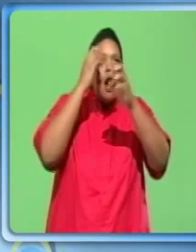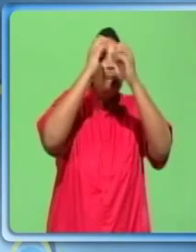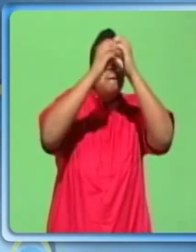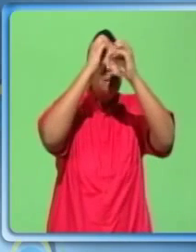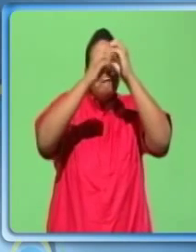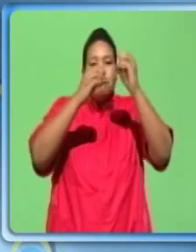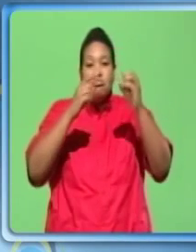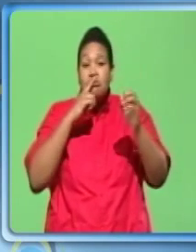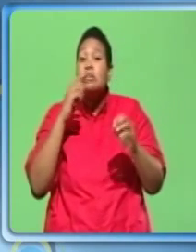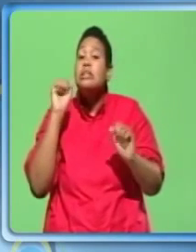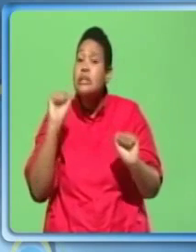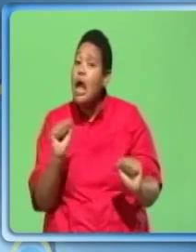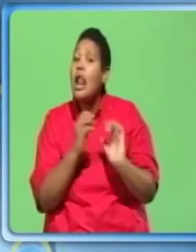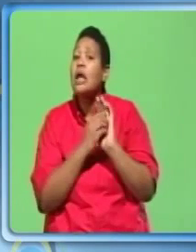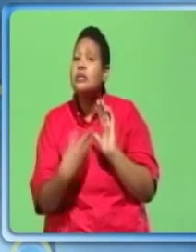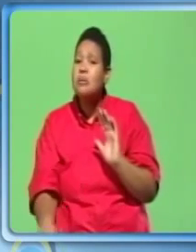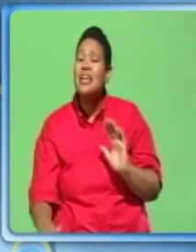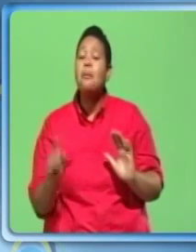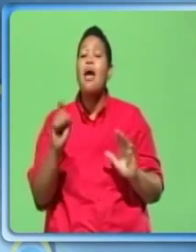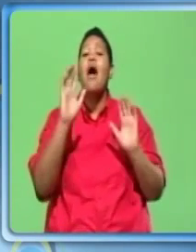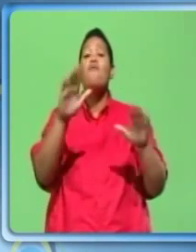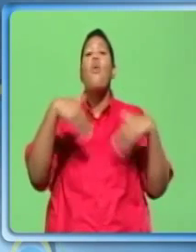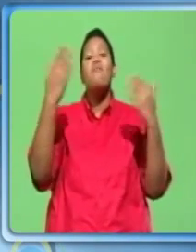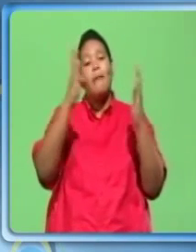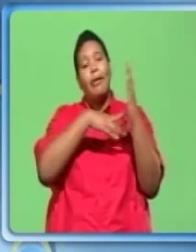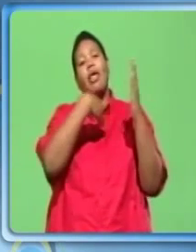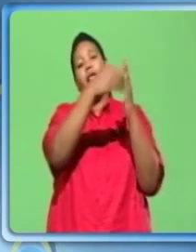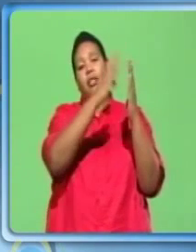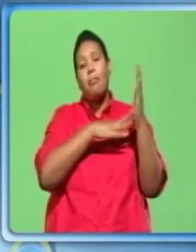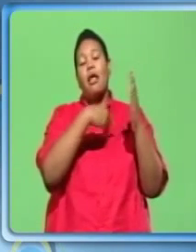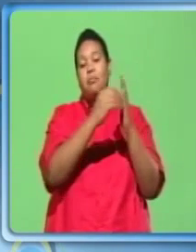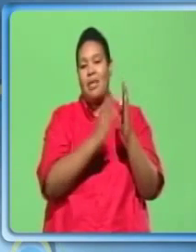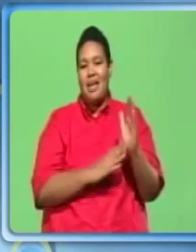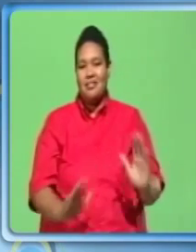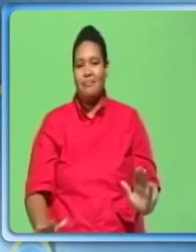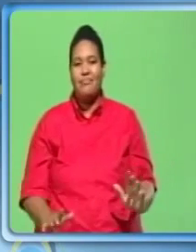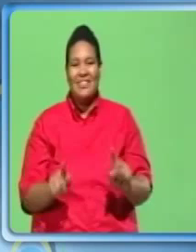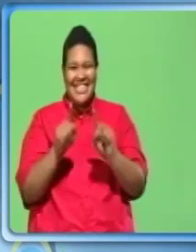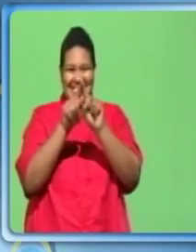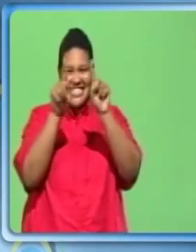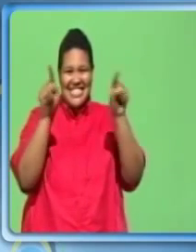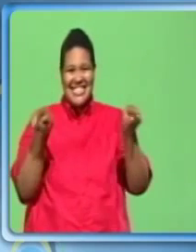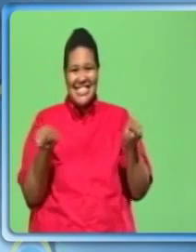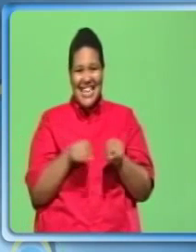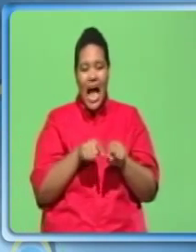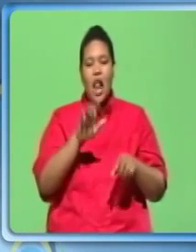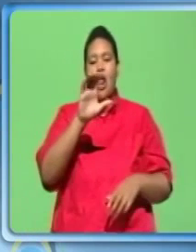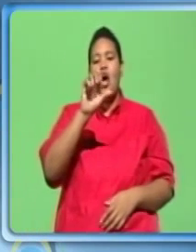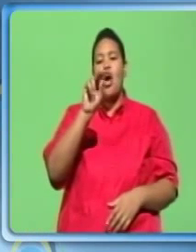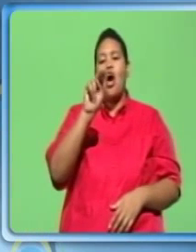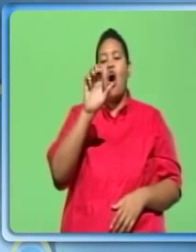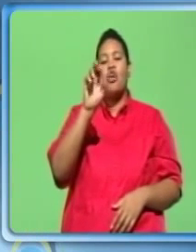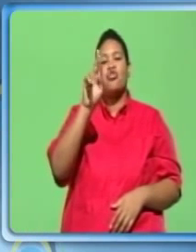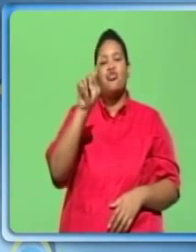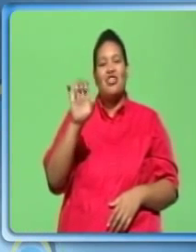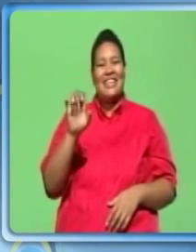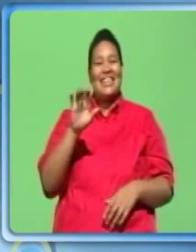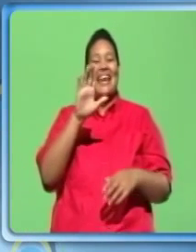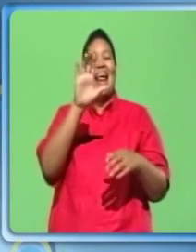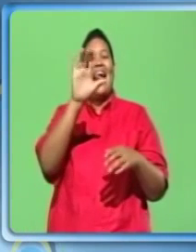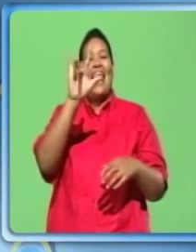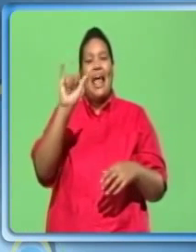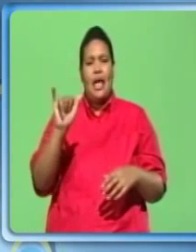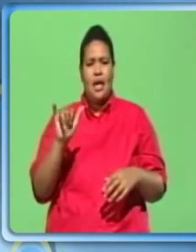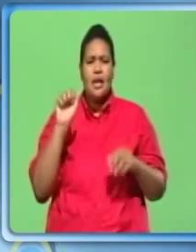expensive. May need periodic painting. Tile, concrete, clay. House style.